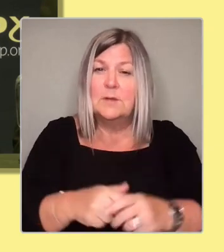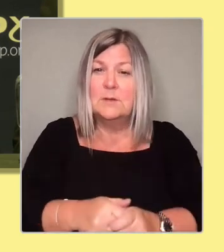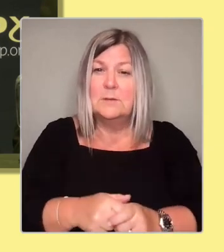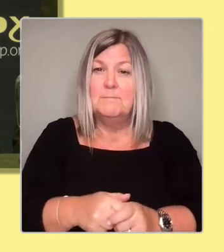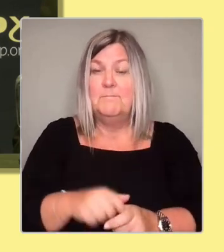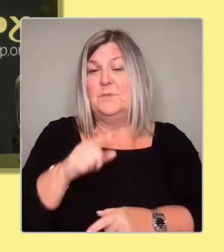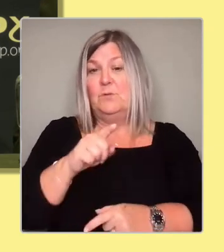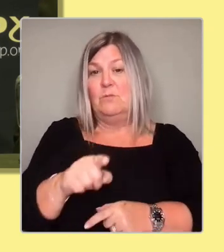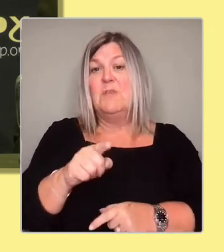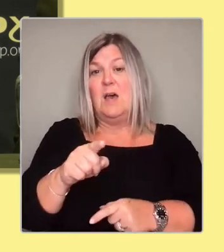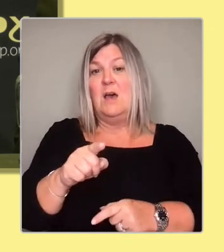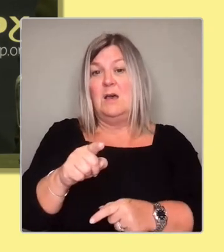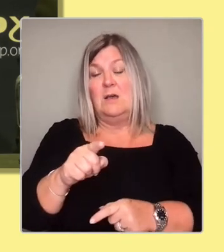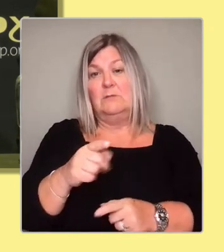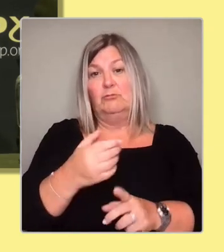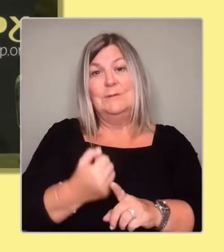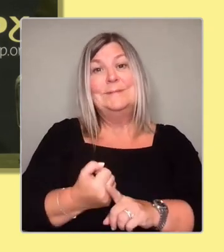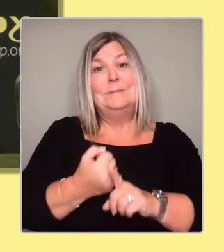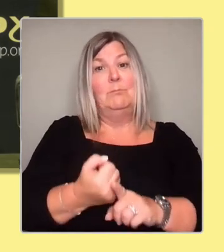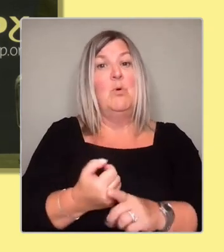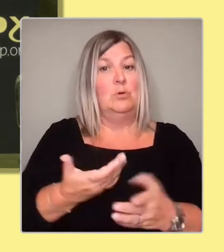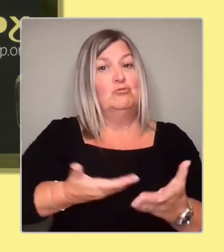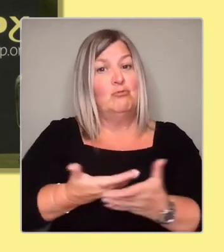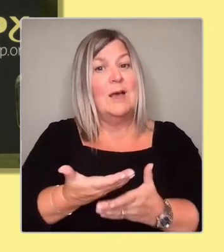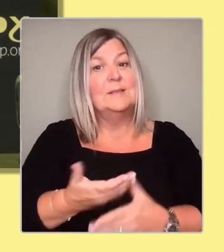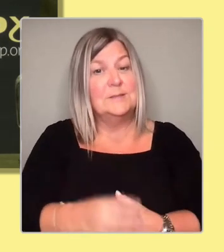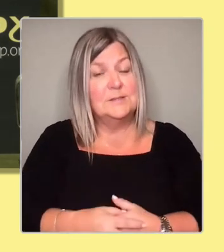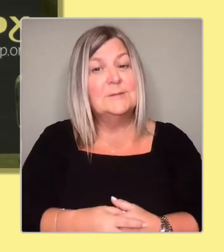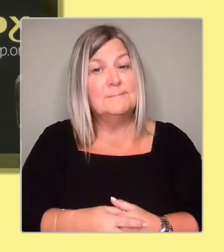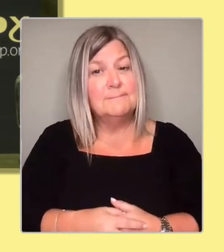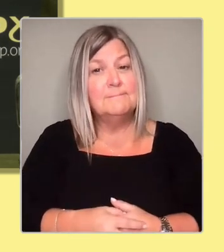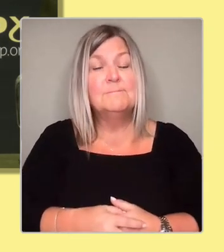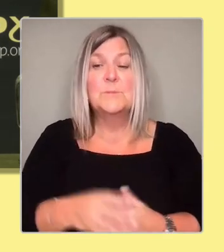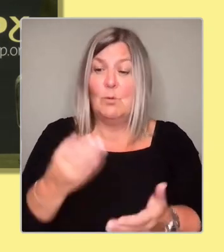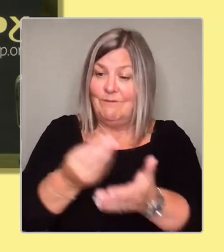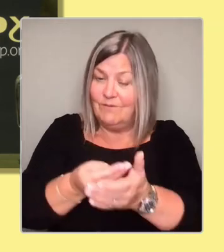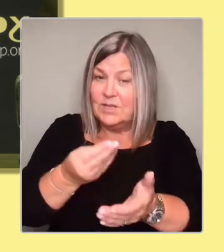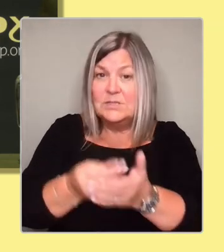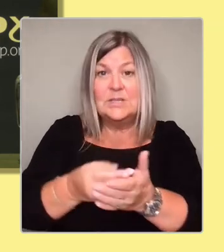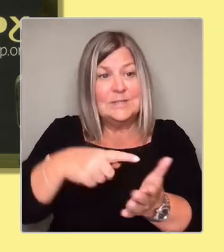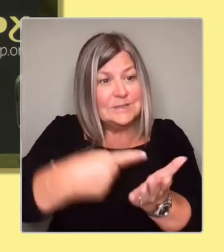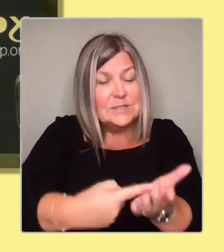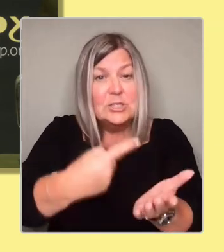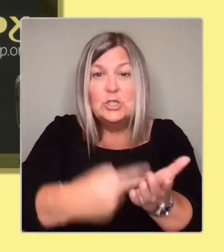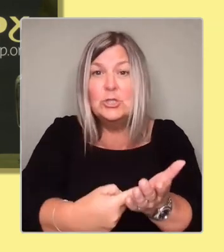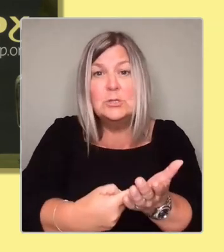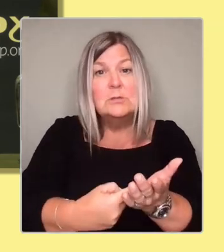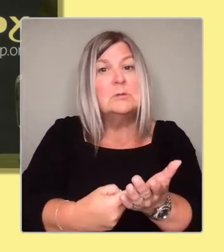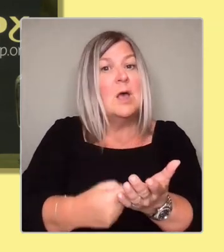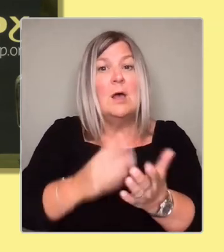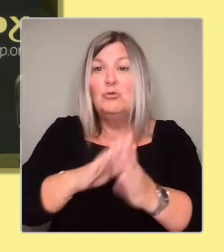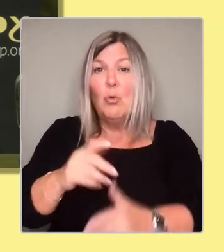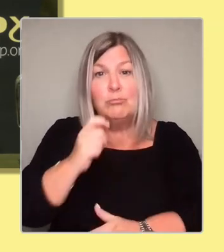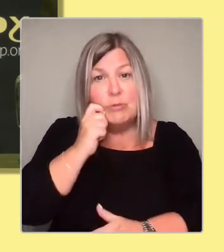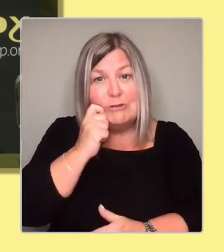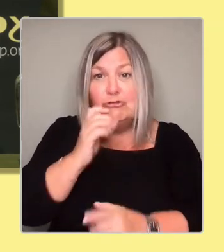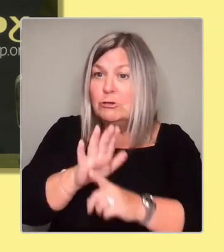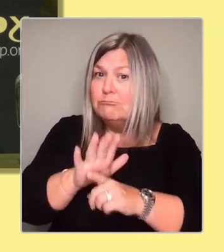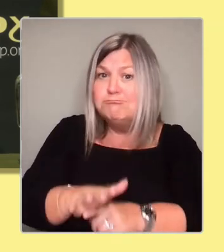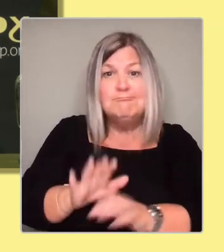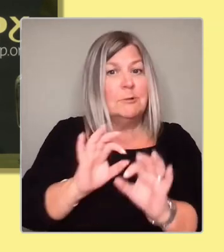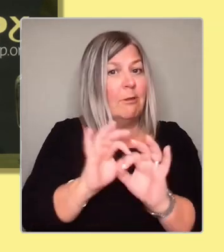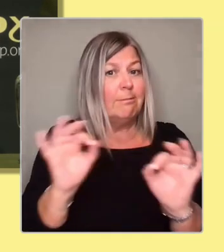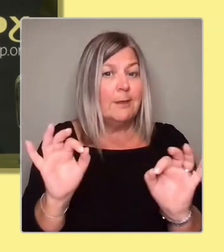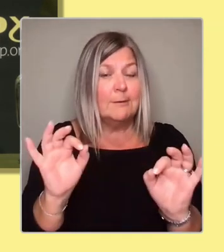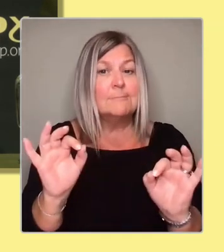those funding decisions I have taken have been without prejudice and without distinction. And that's what I would expect from any finance